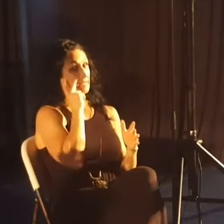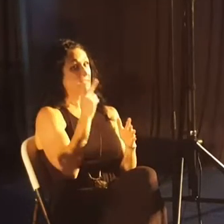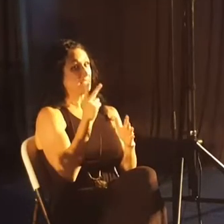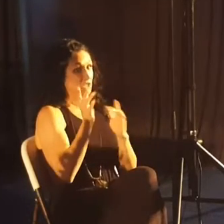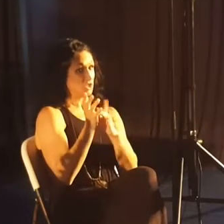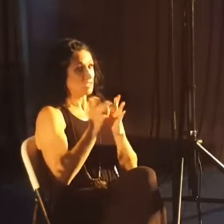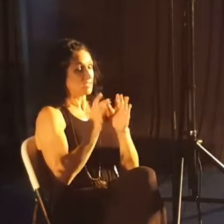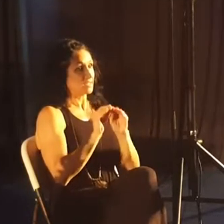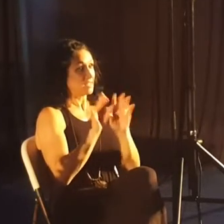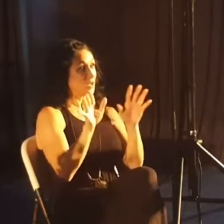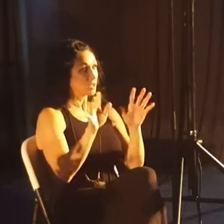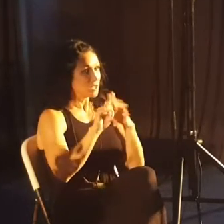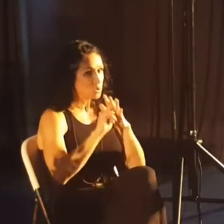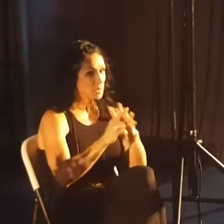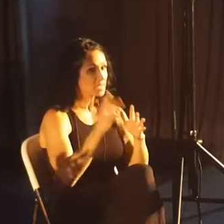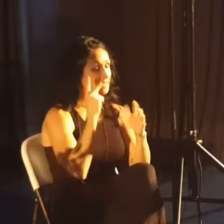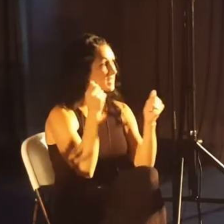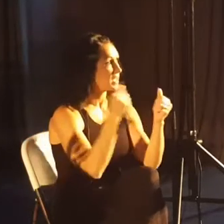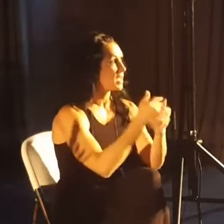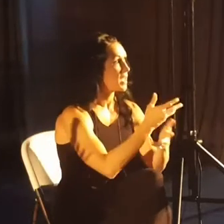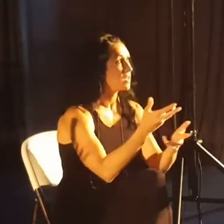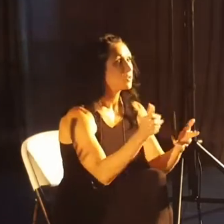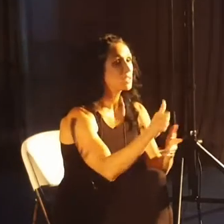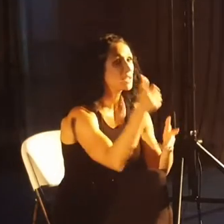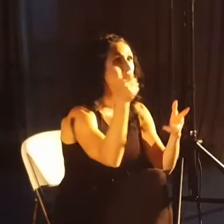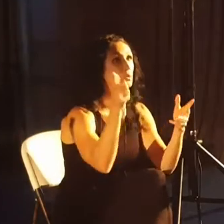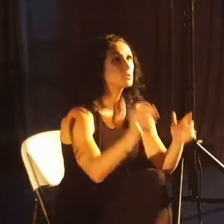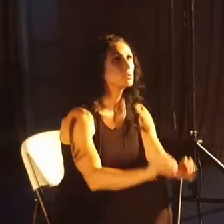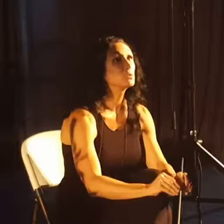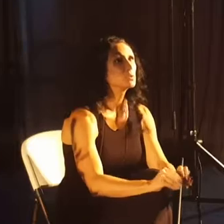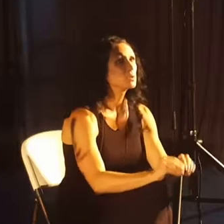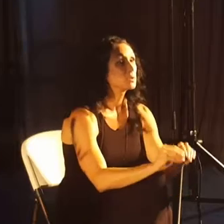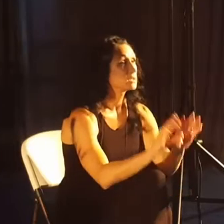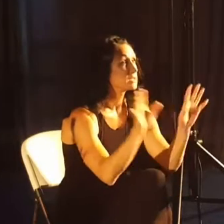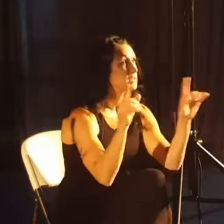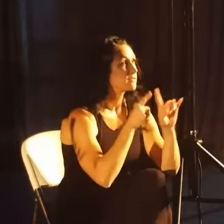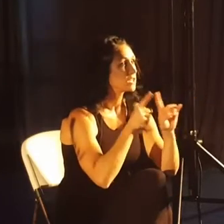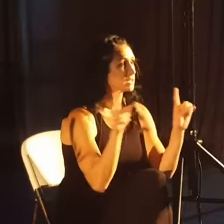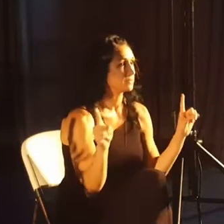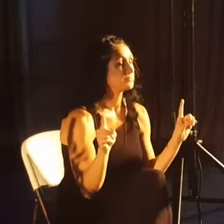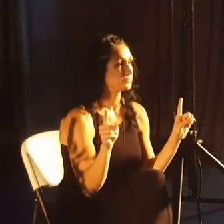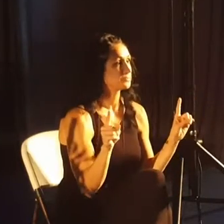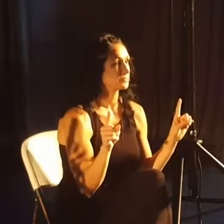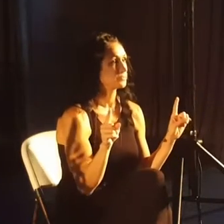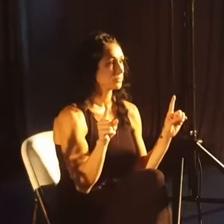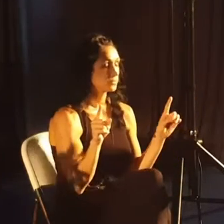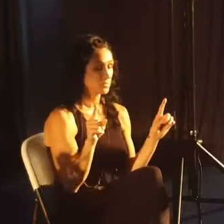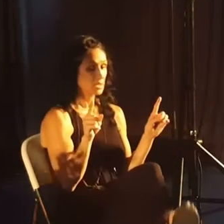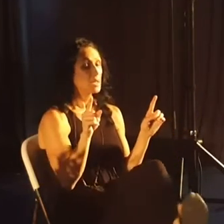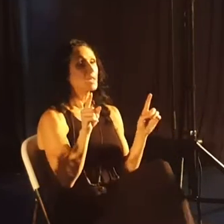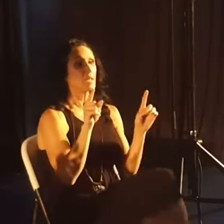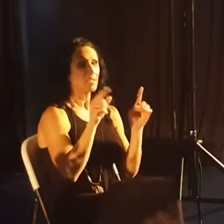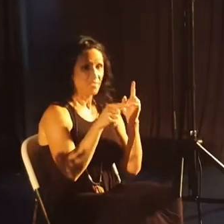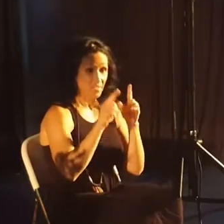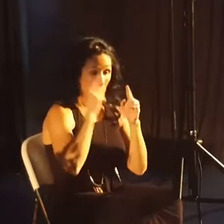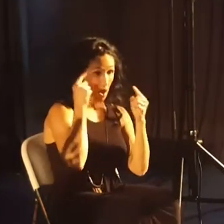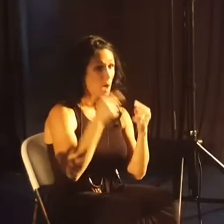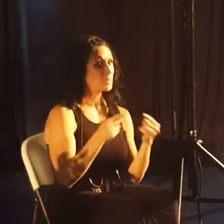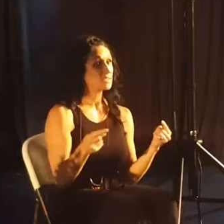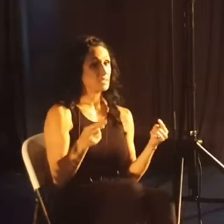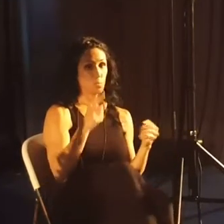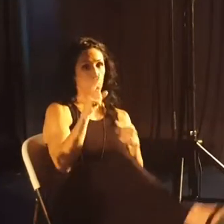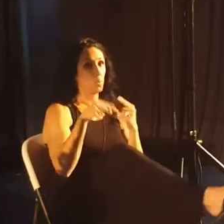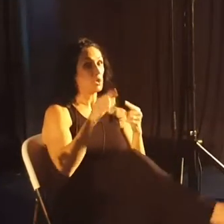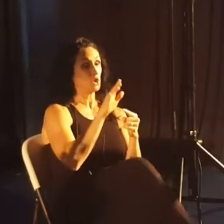Jesus clearly, you begin to see everything else around you differently. And the inverse is also true. When your vision of